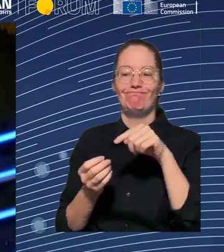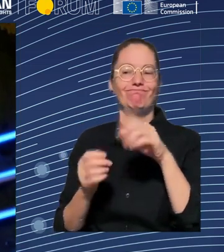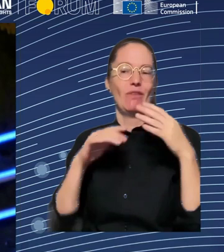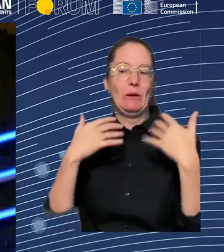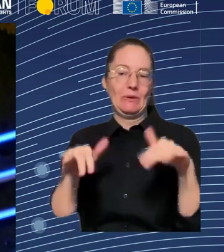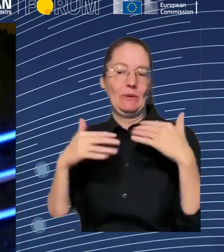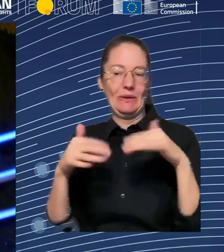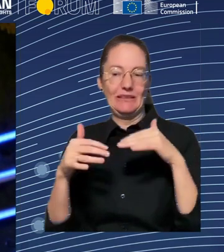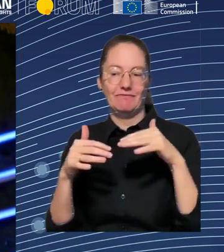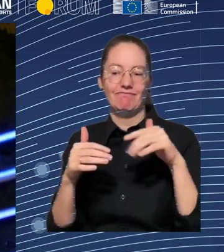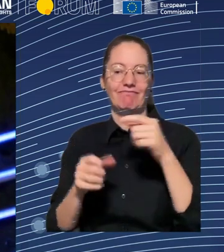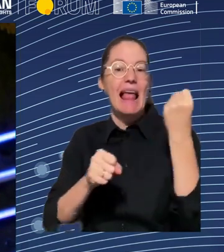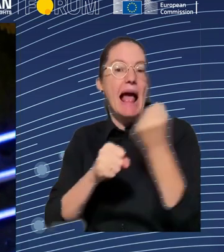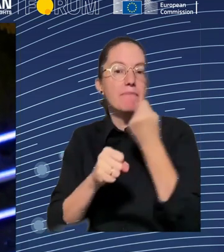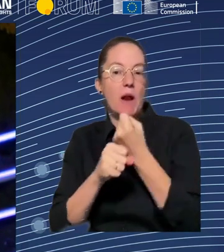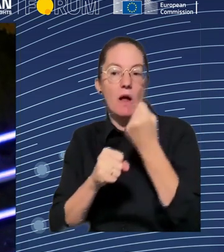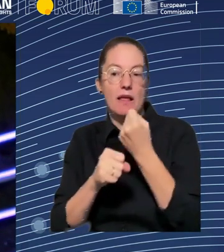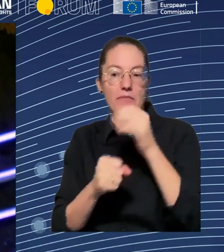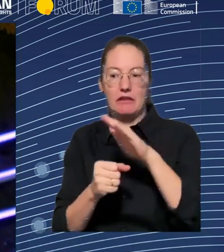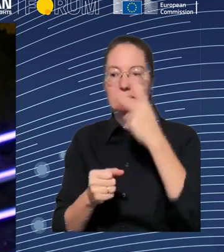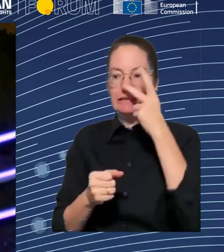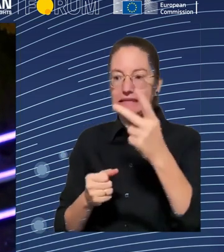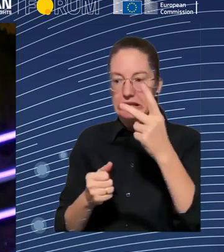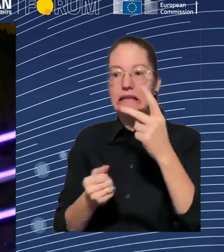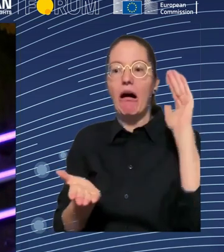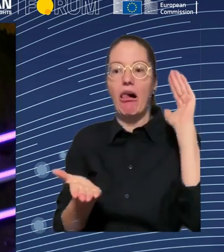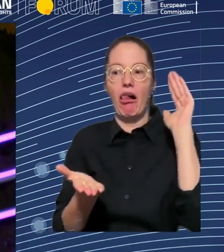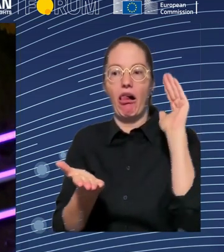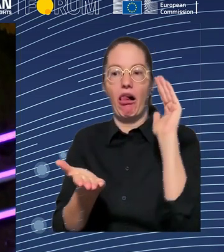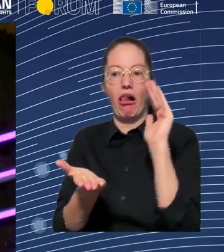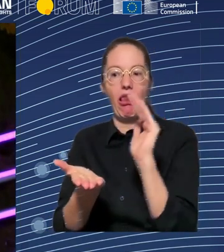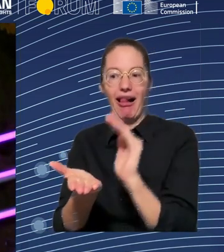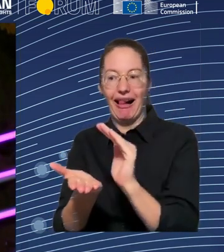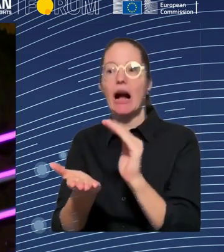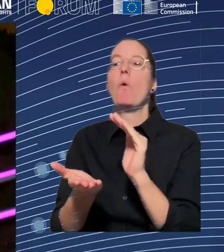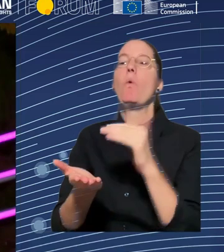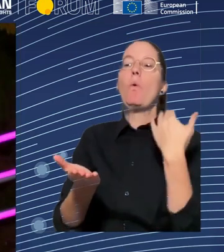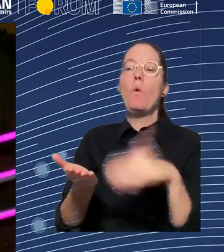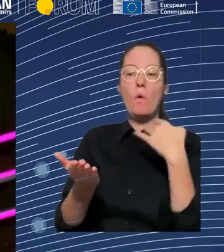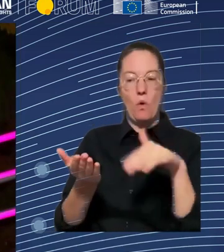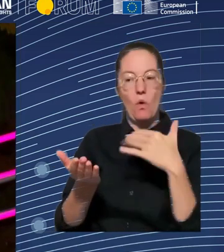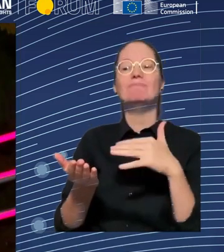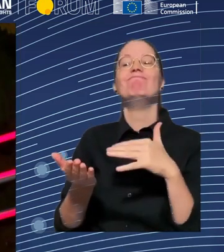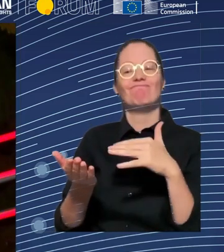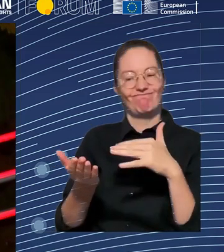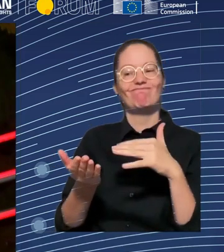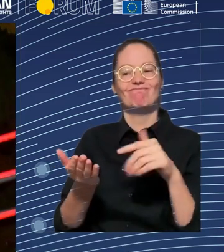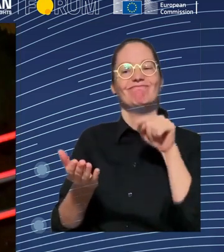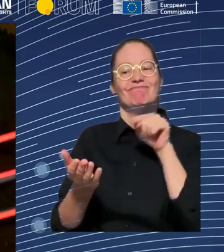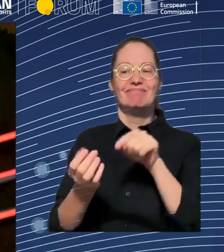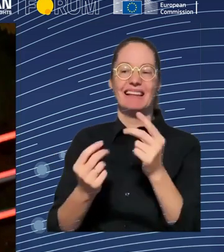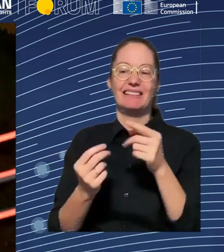negotiating. So, I think the kind of like the traditional way of, as we saw, for example, in